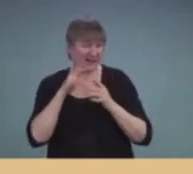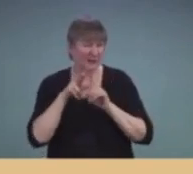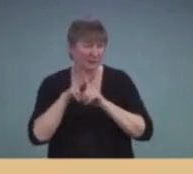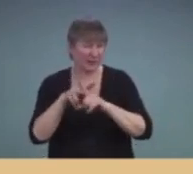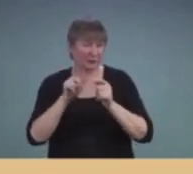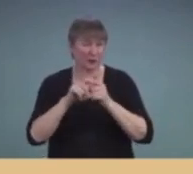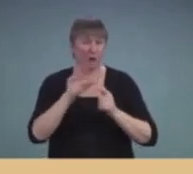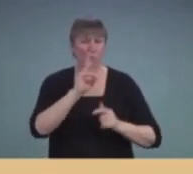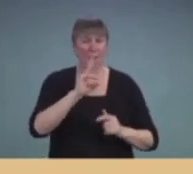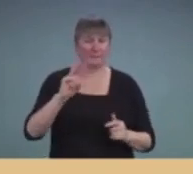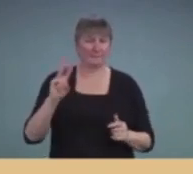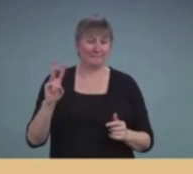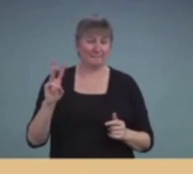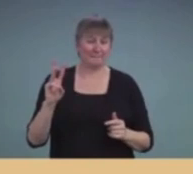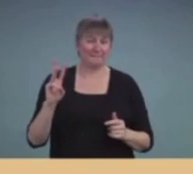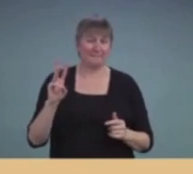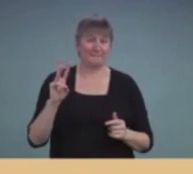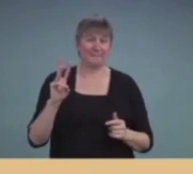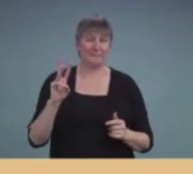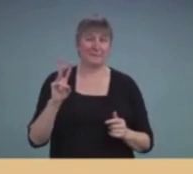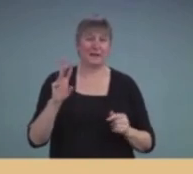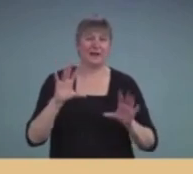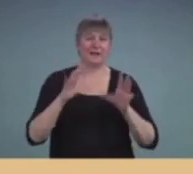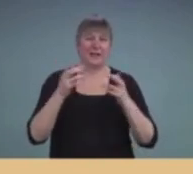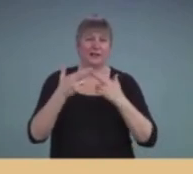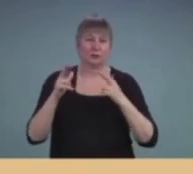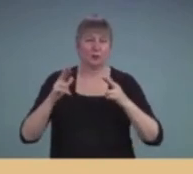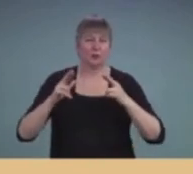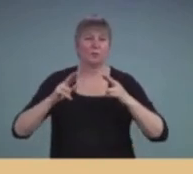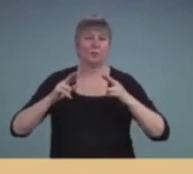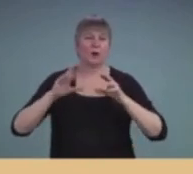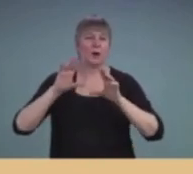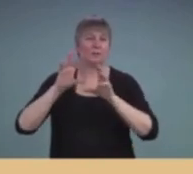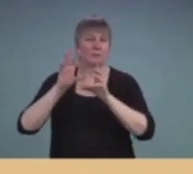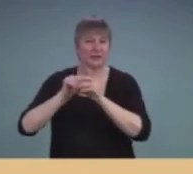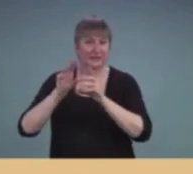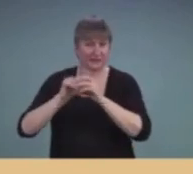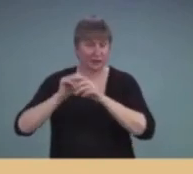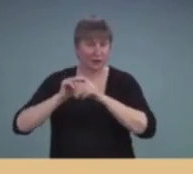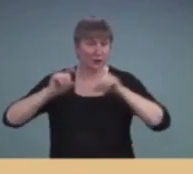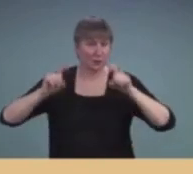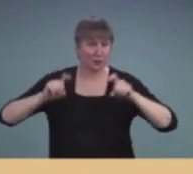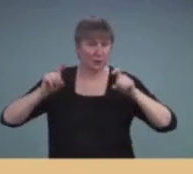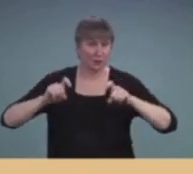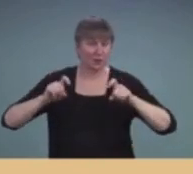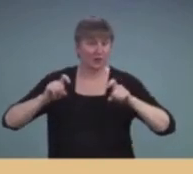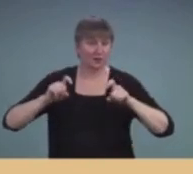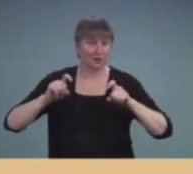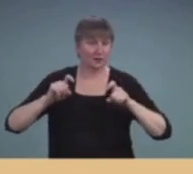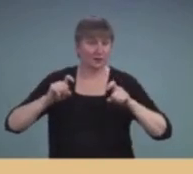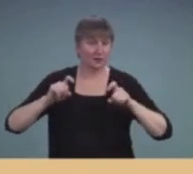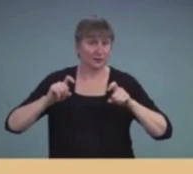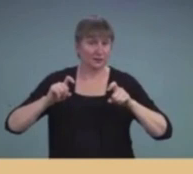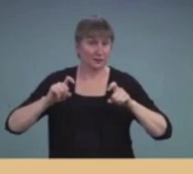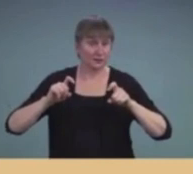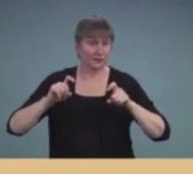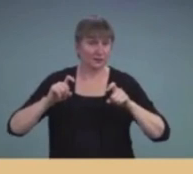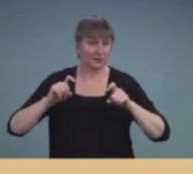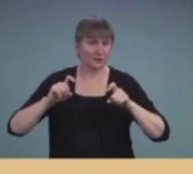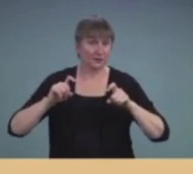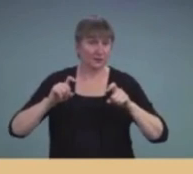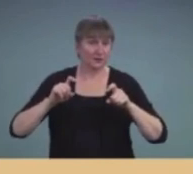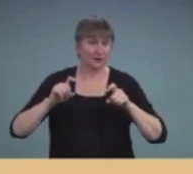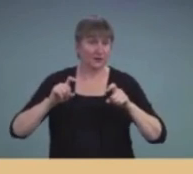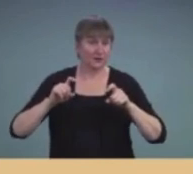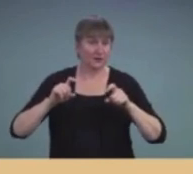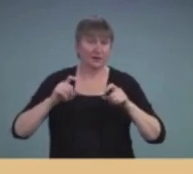it was related to the classroom participation questionnaire, your CPQ. What is